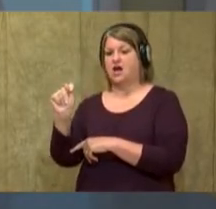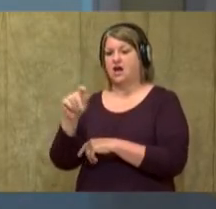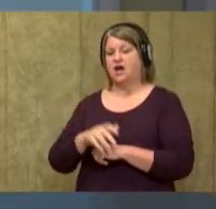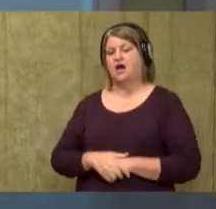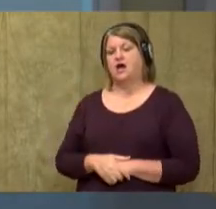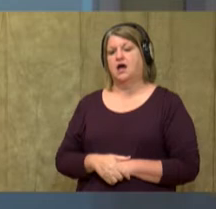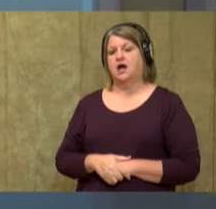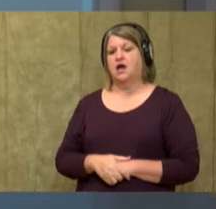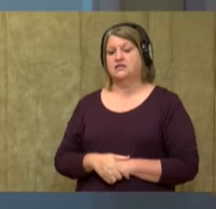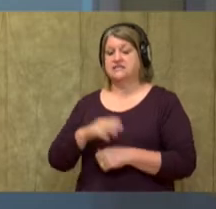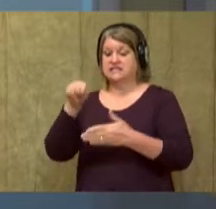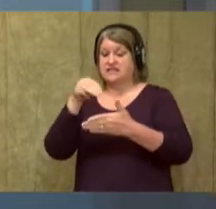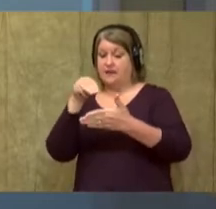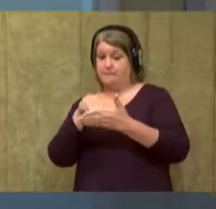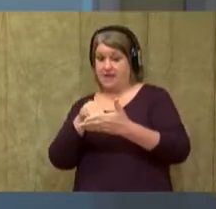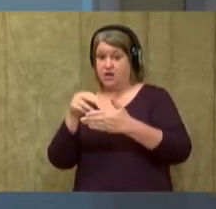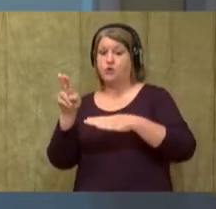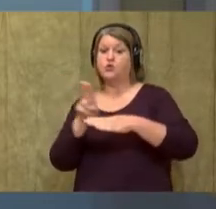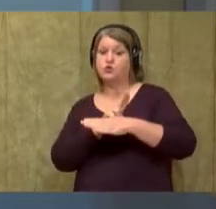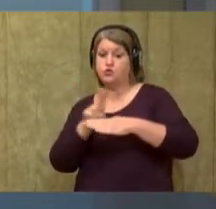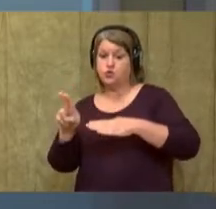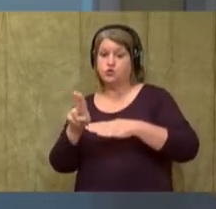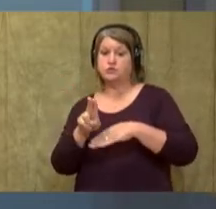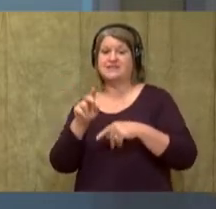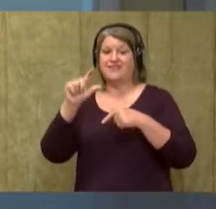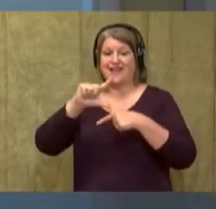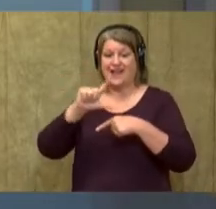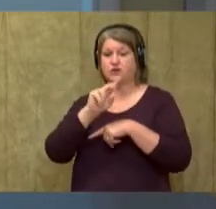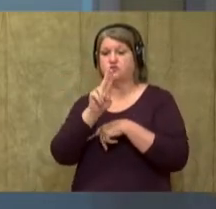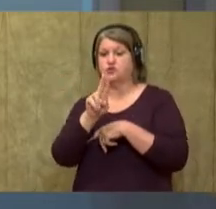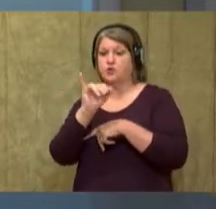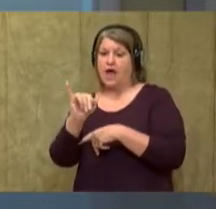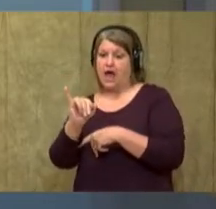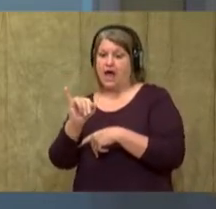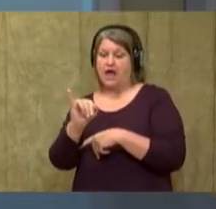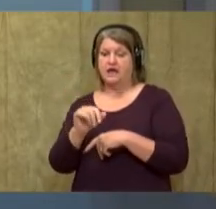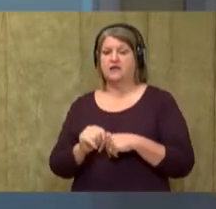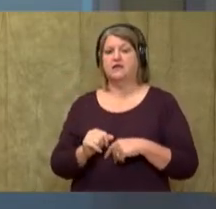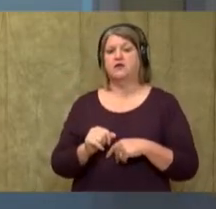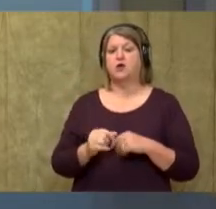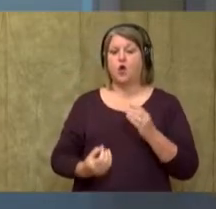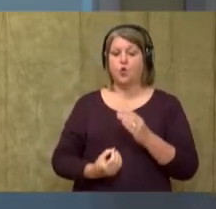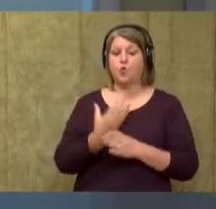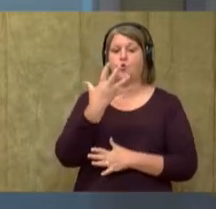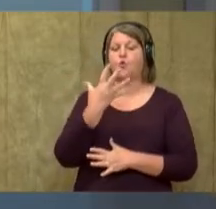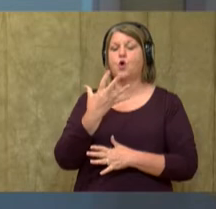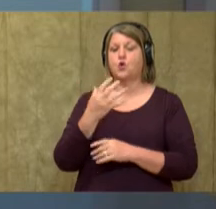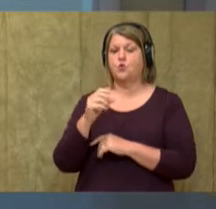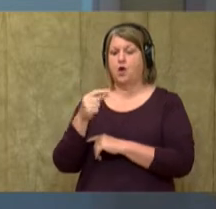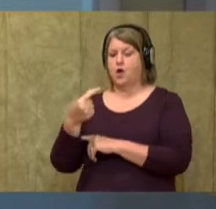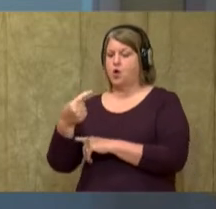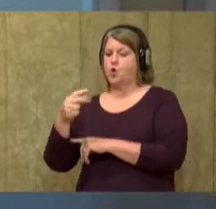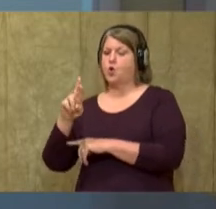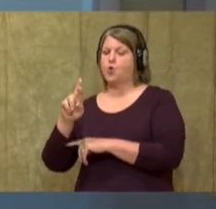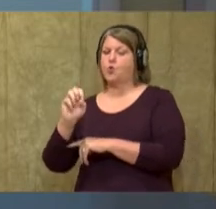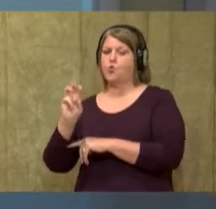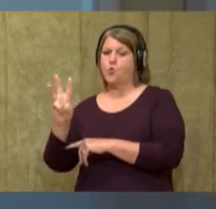Since I hear it in the middle, we use U-I. Here's another one. Grew. Say the word grew.